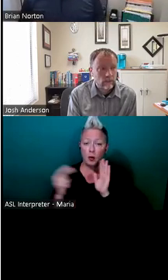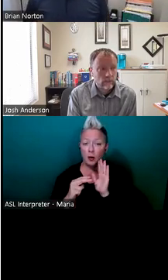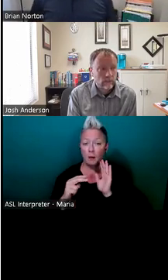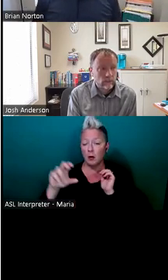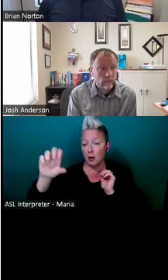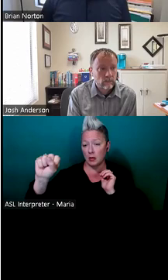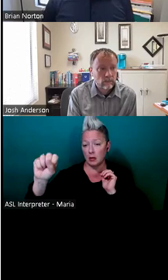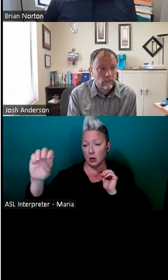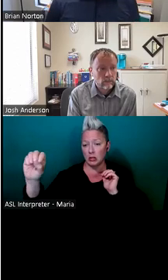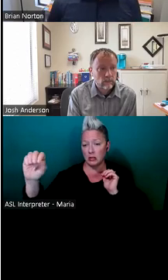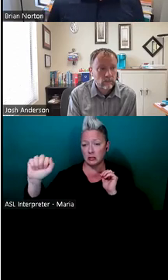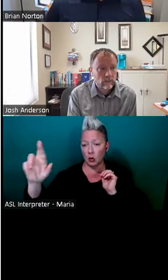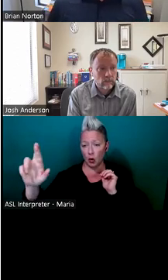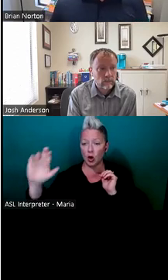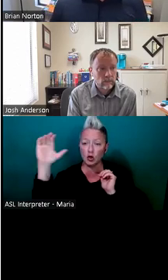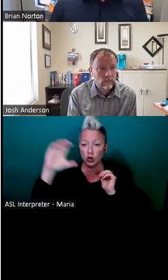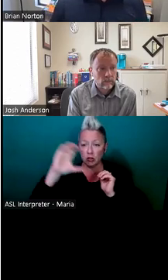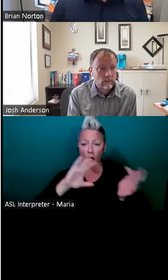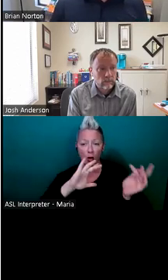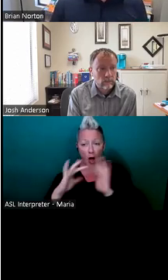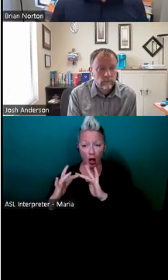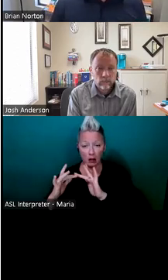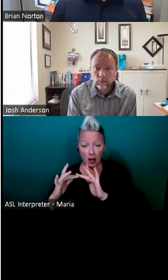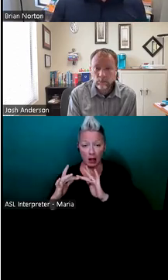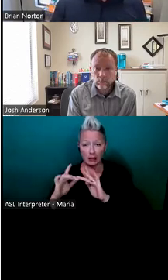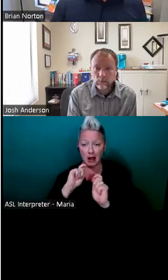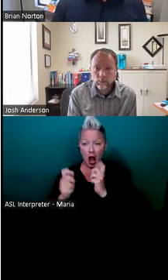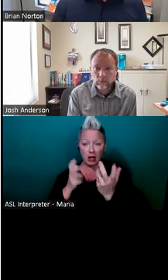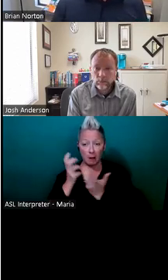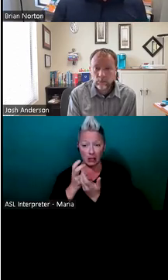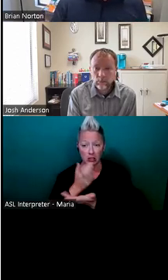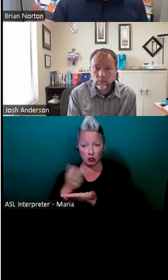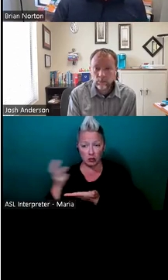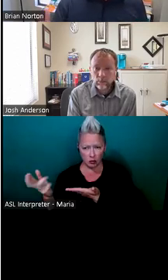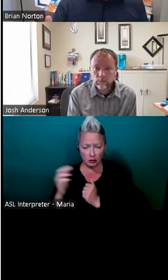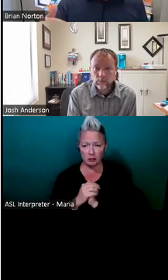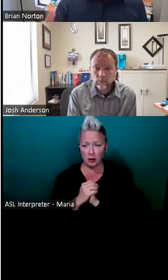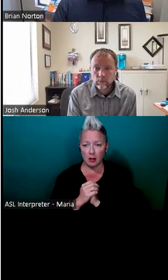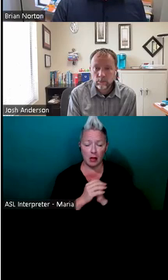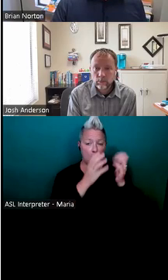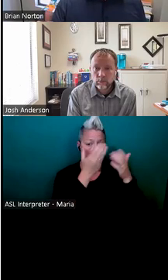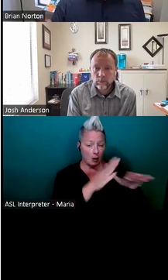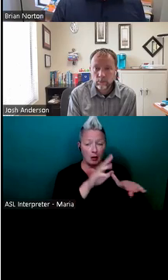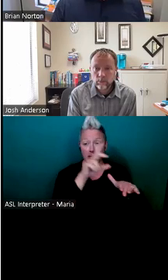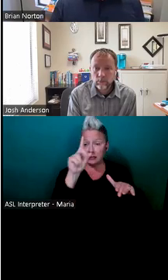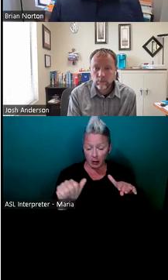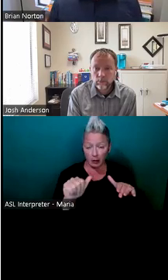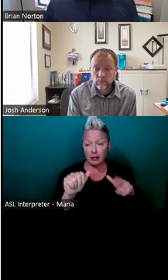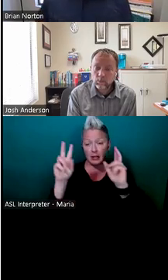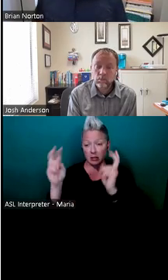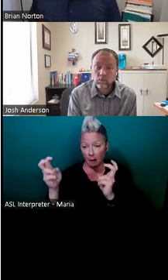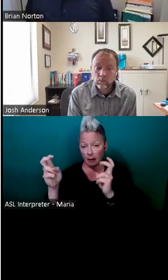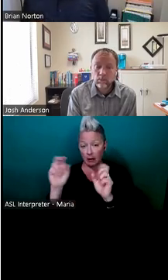online accommodation resource. And what they do is they break down accommodations by disability, by topic, or by limitation.